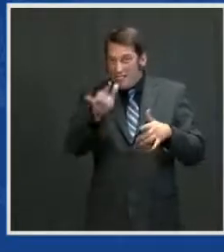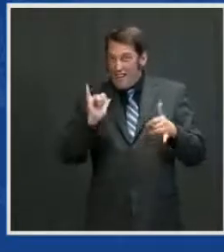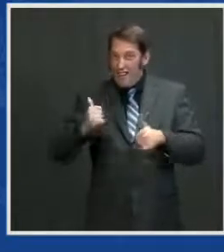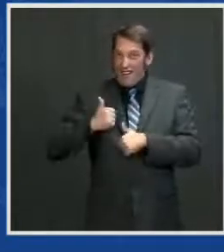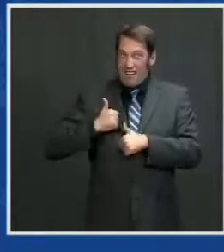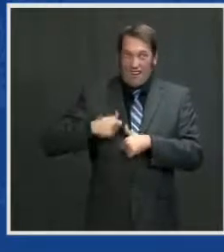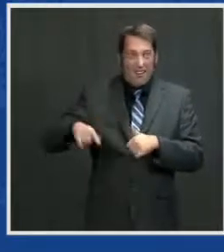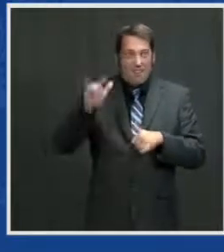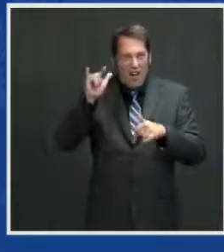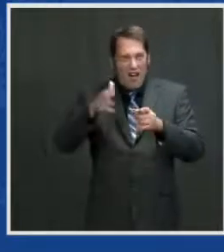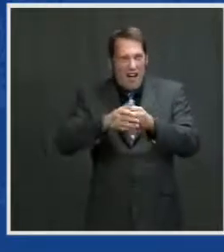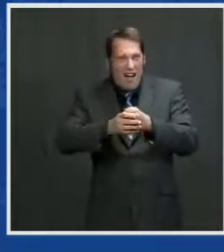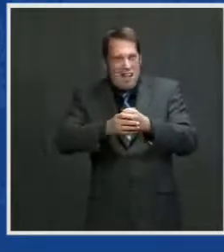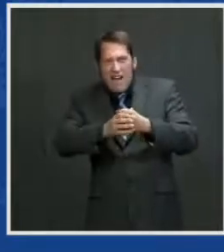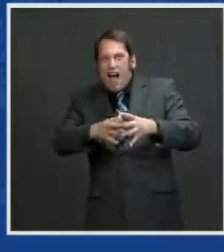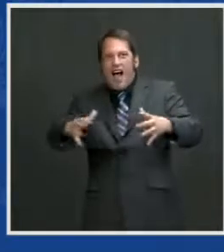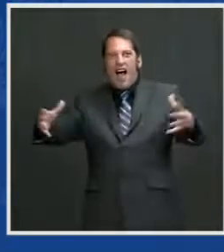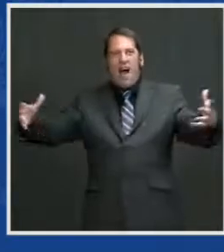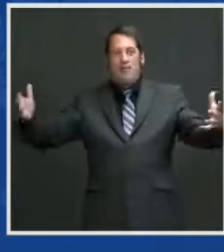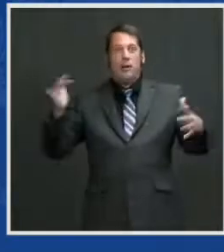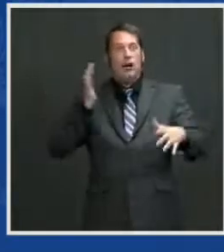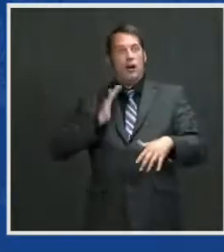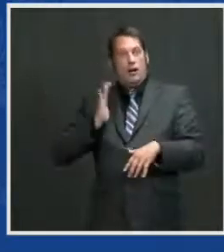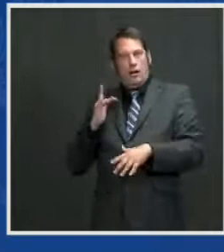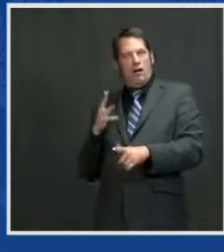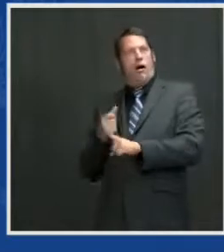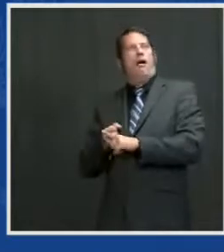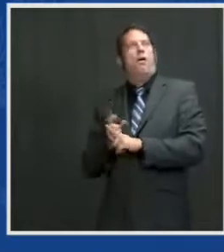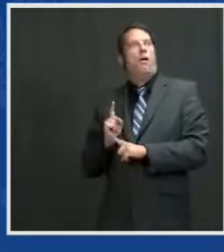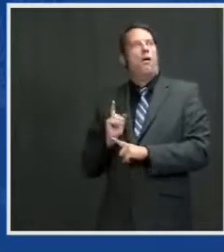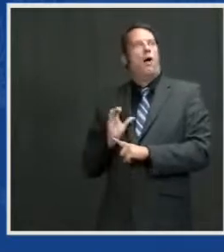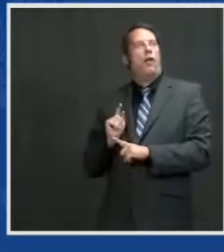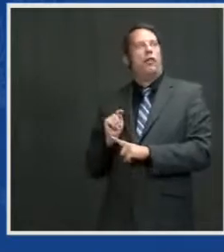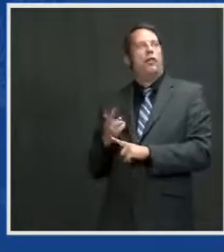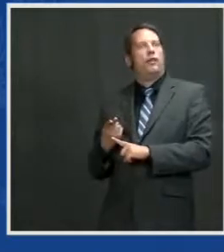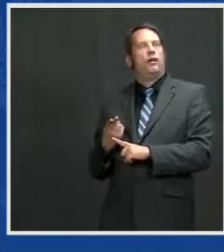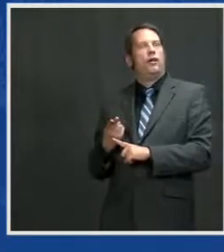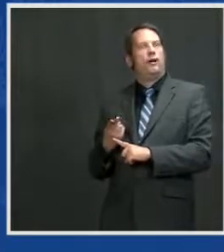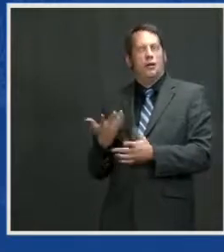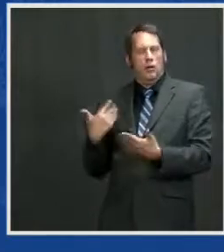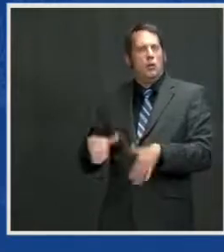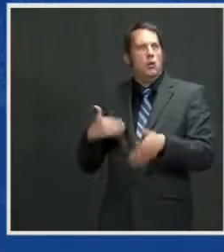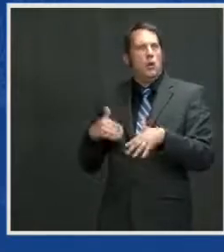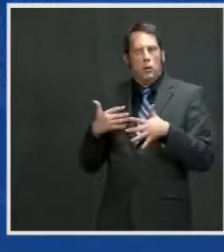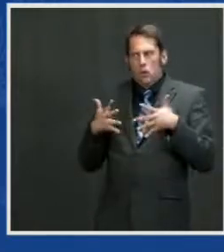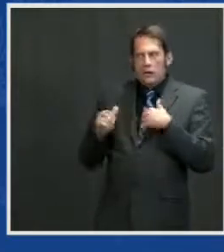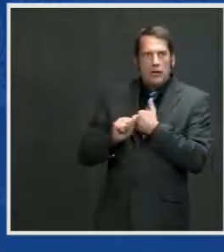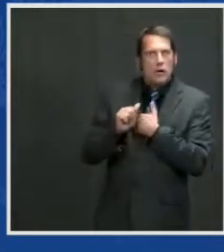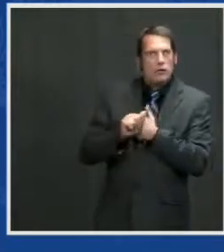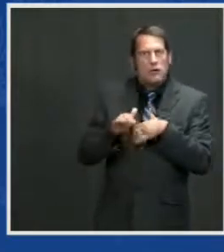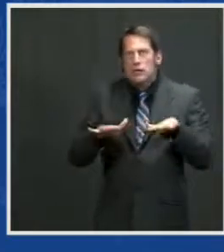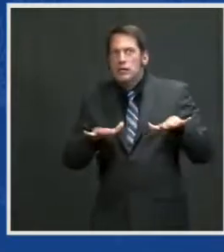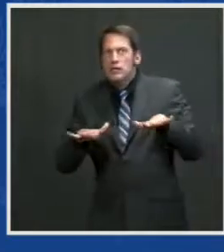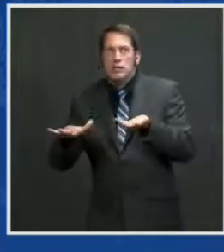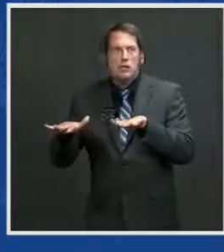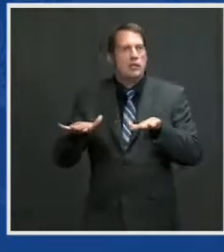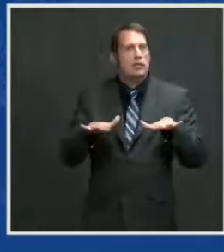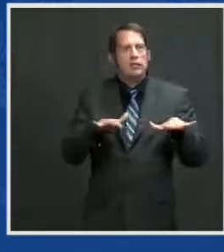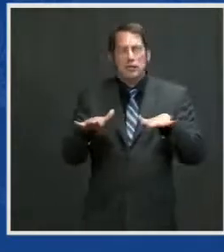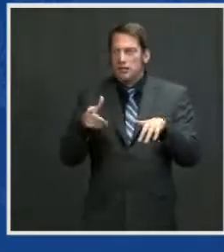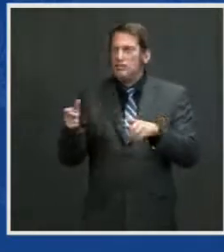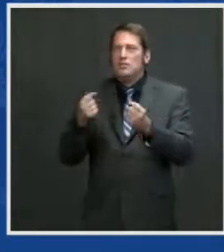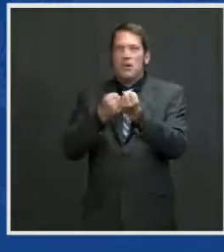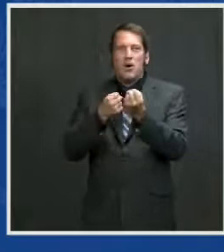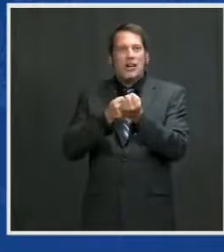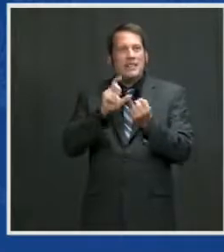,000 sorties into hostile territory and supported operations from D-Day to the Battle of the Bulge, where another uncle of mine served.